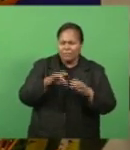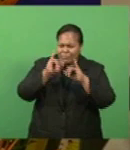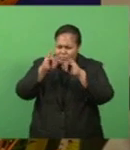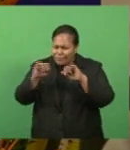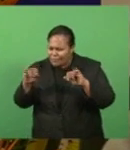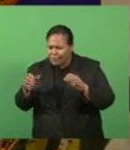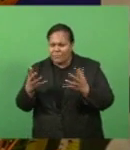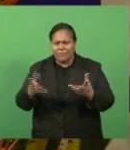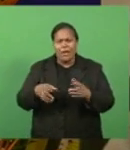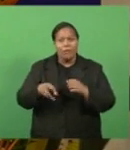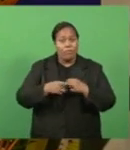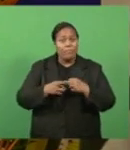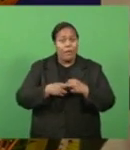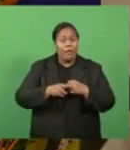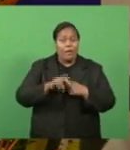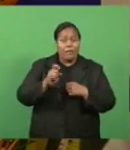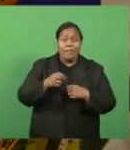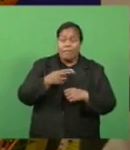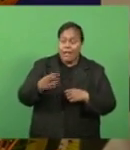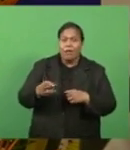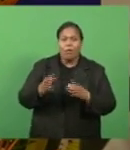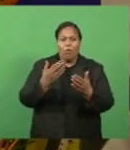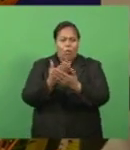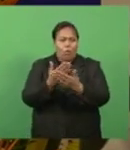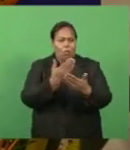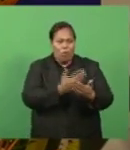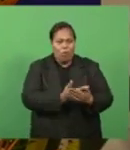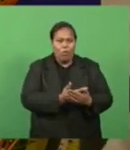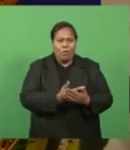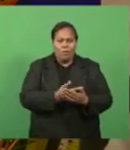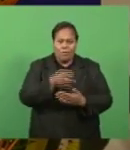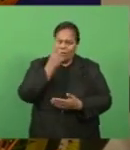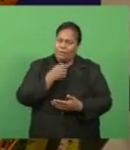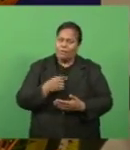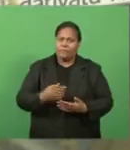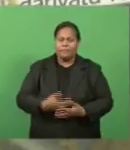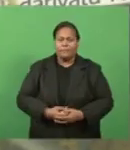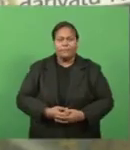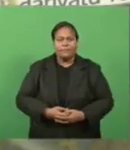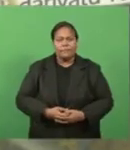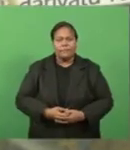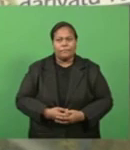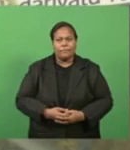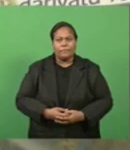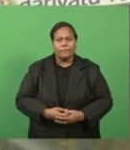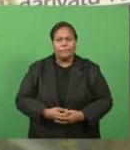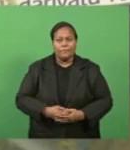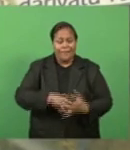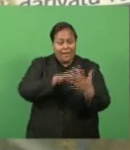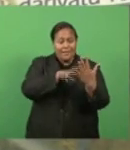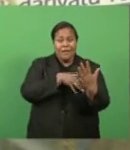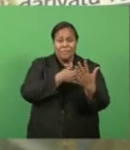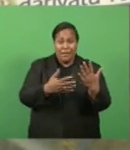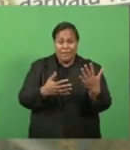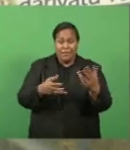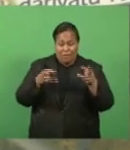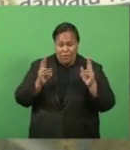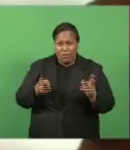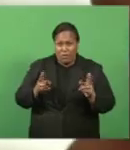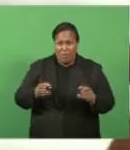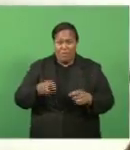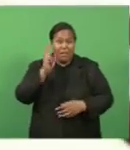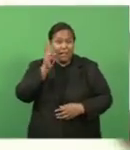and thereafter re-energise and restore power in the respective areas. On a timetable for normalised power supply,